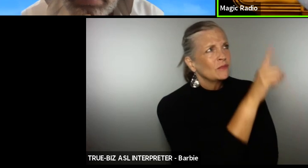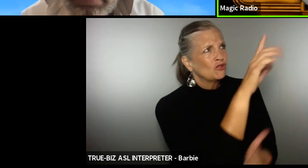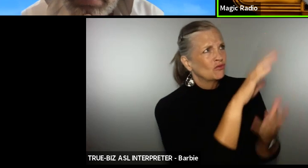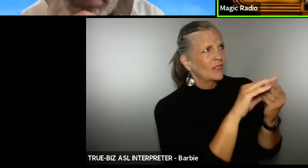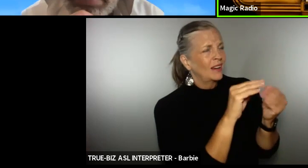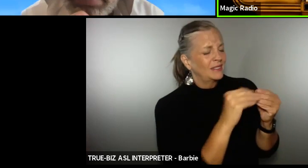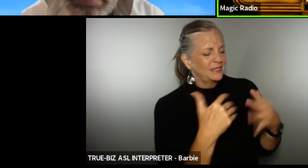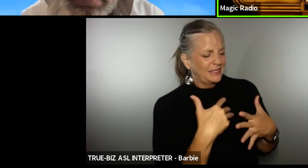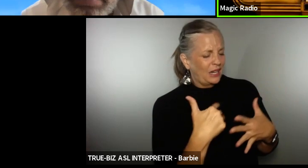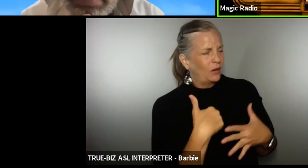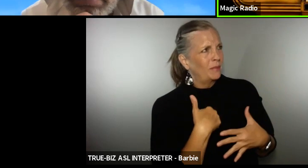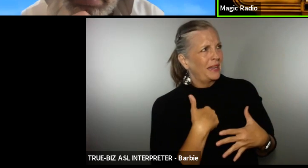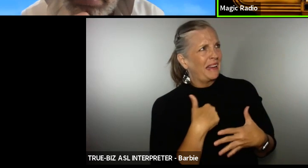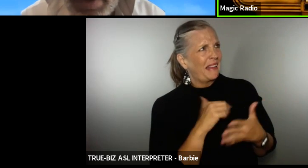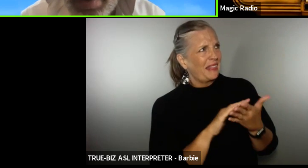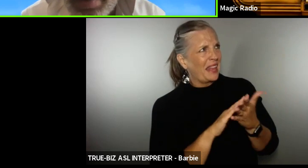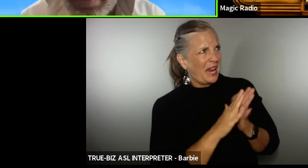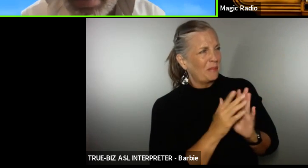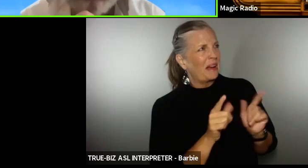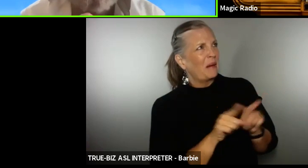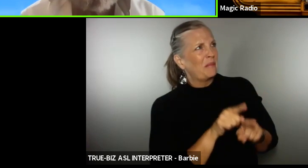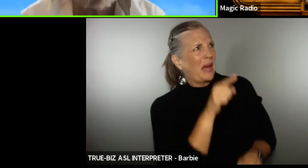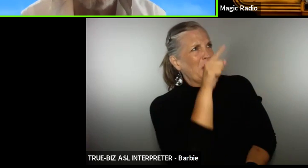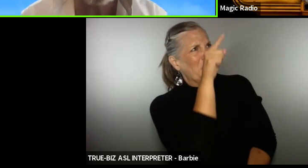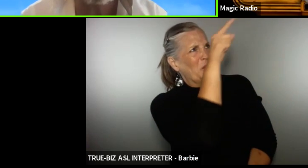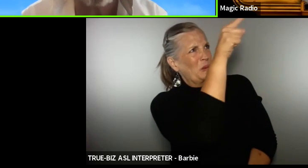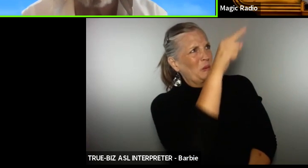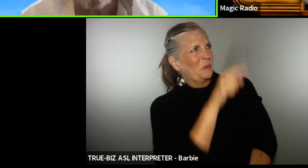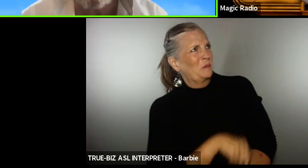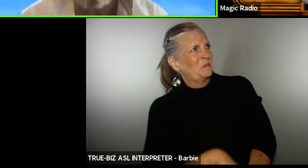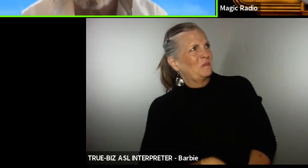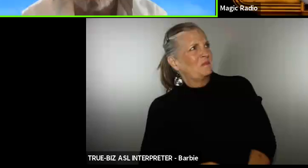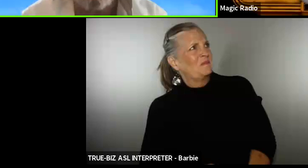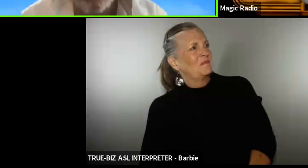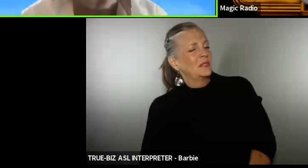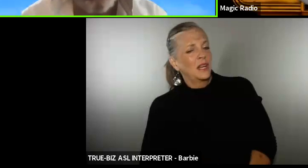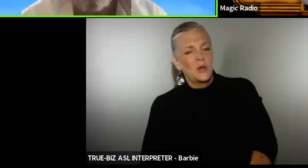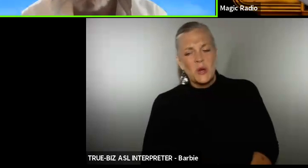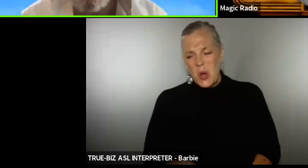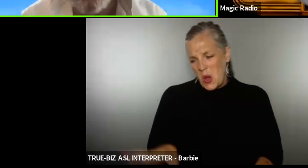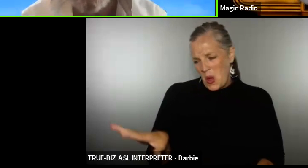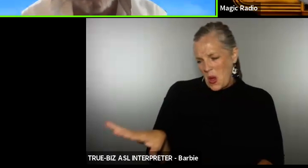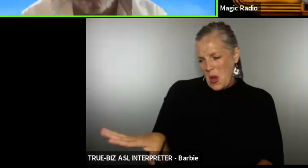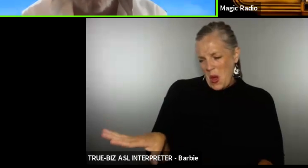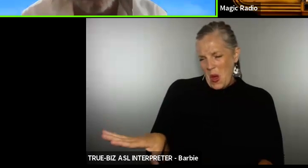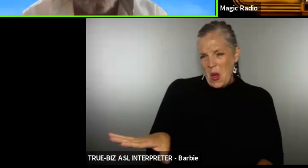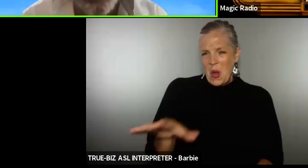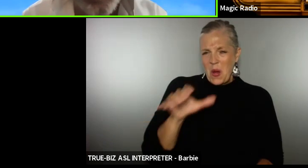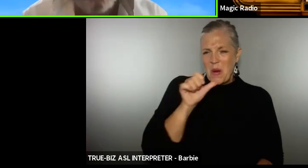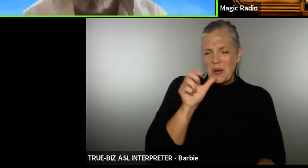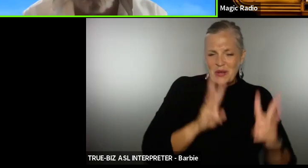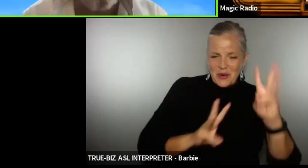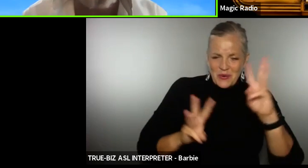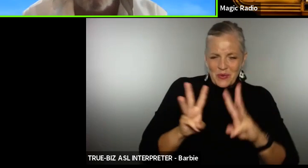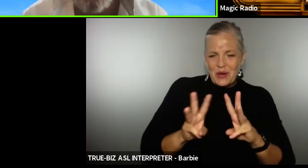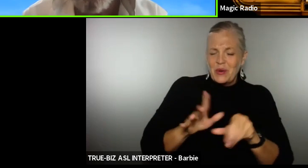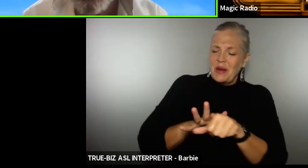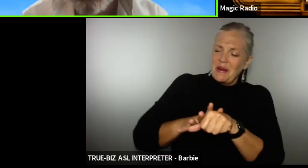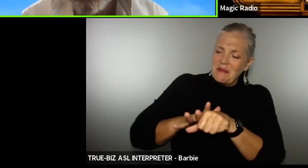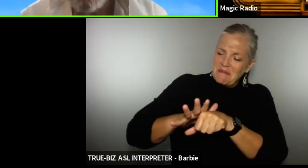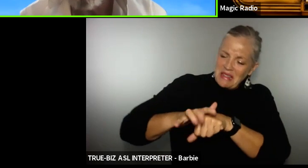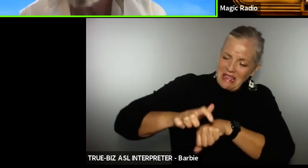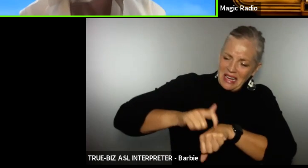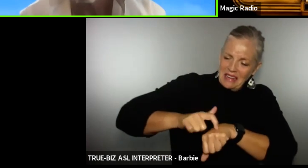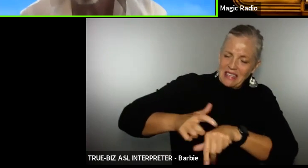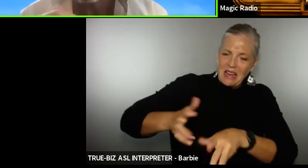that I'm to become you oh don't you worry you've got plenty of years ahead of you as an idle party member